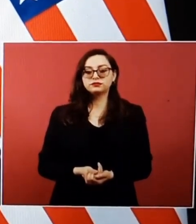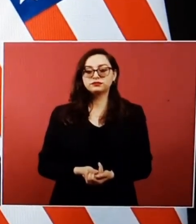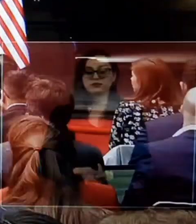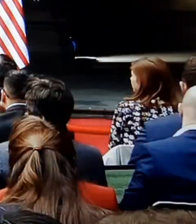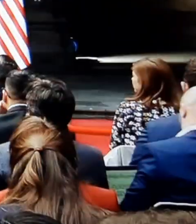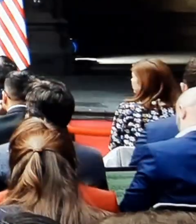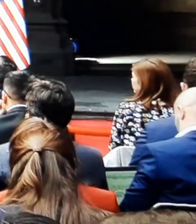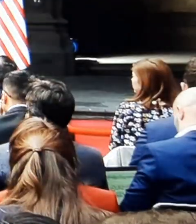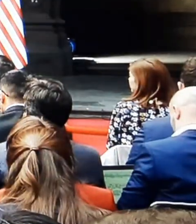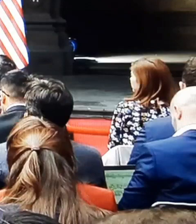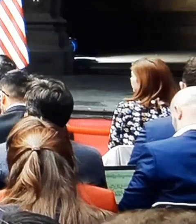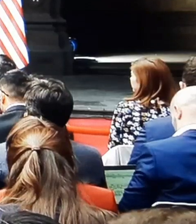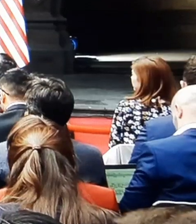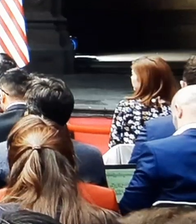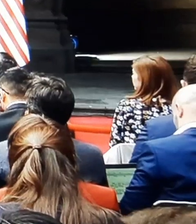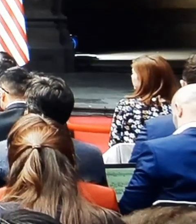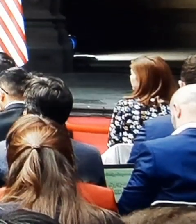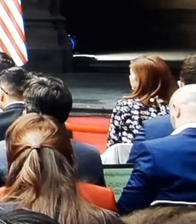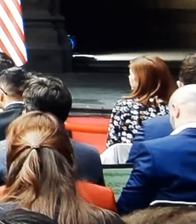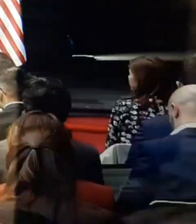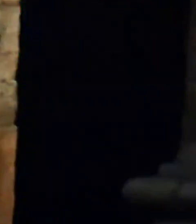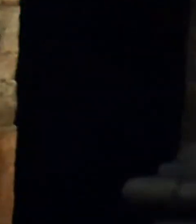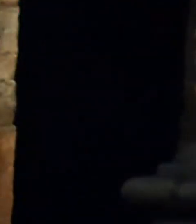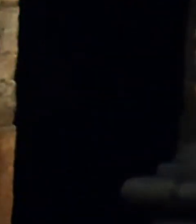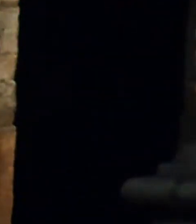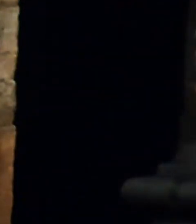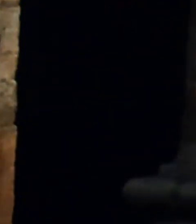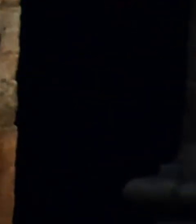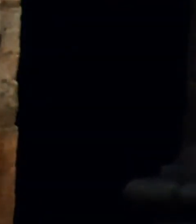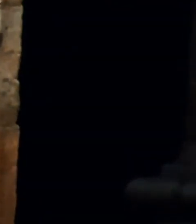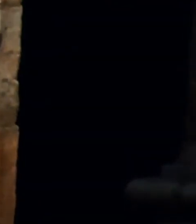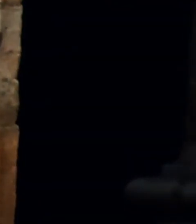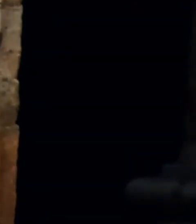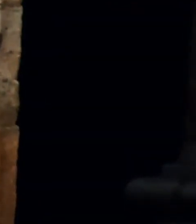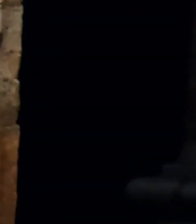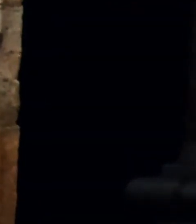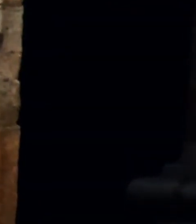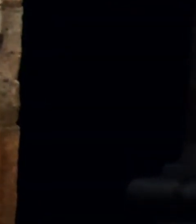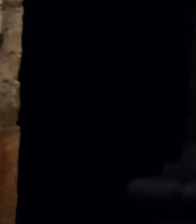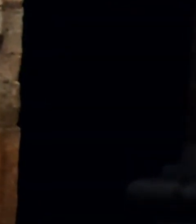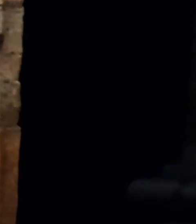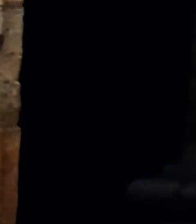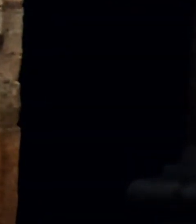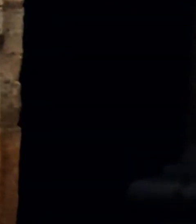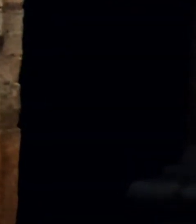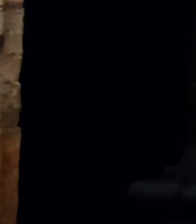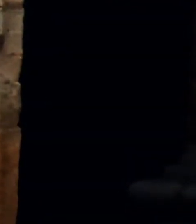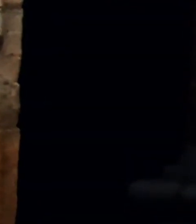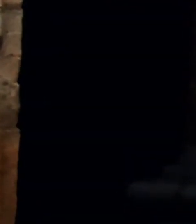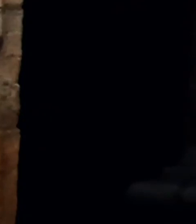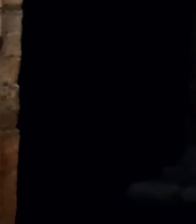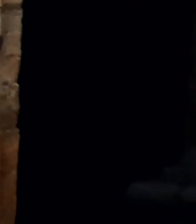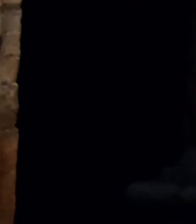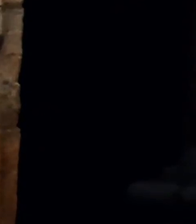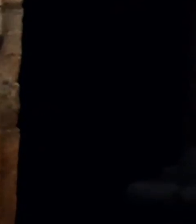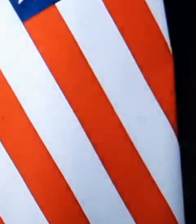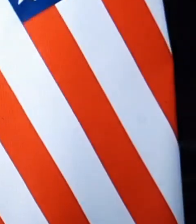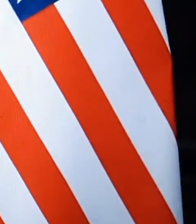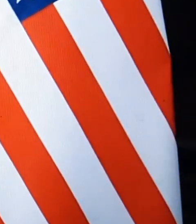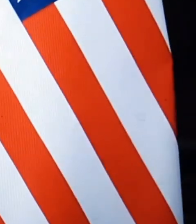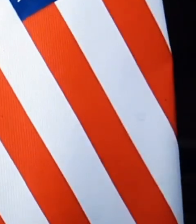We're also working together to take on the scourge of human smuggling and illegal drug trafficking.